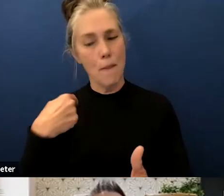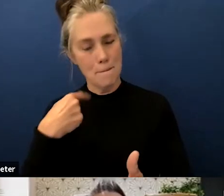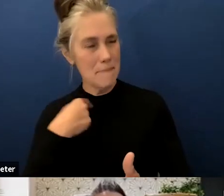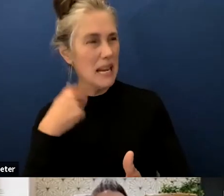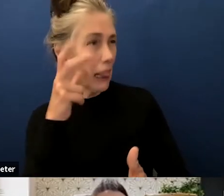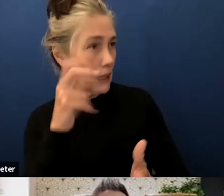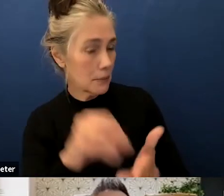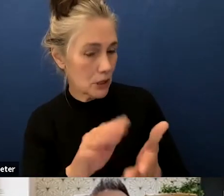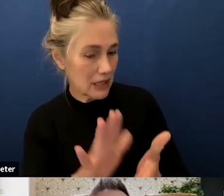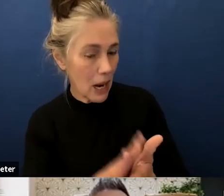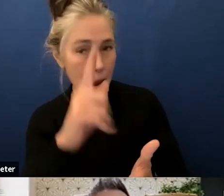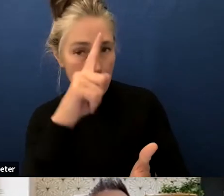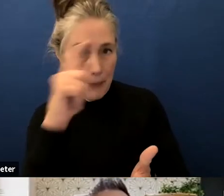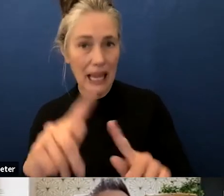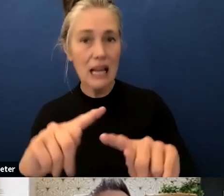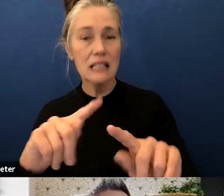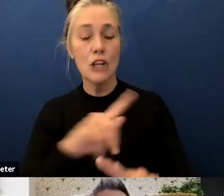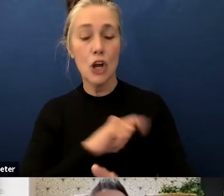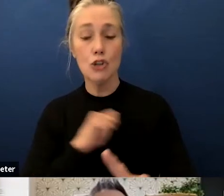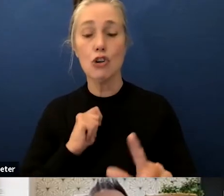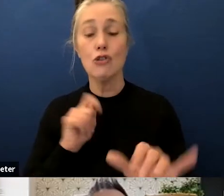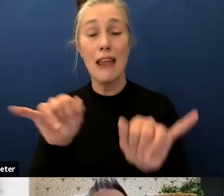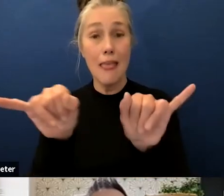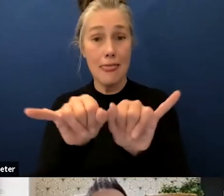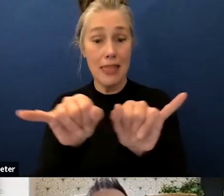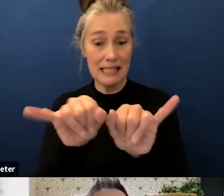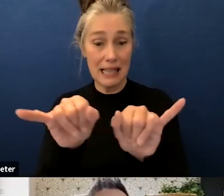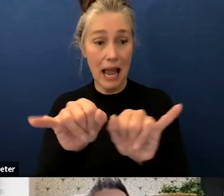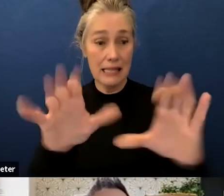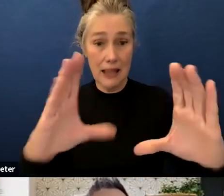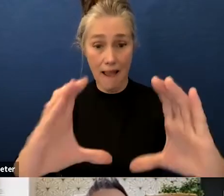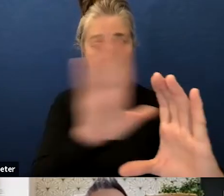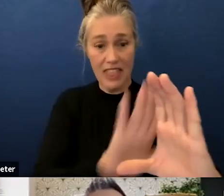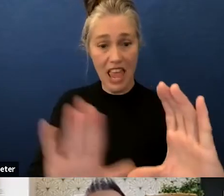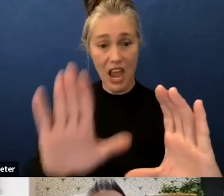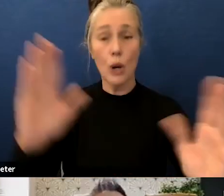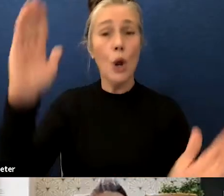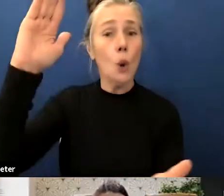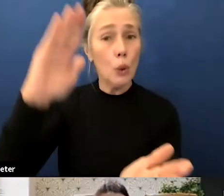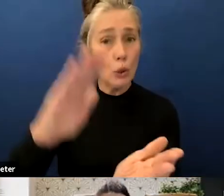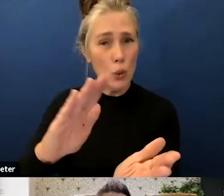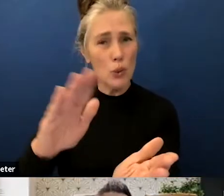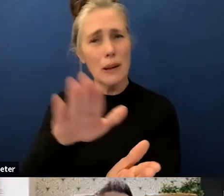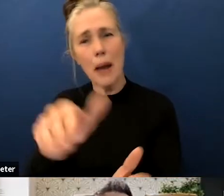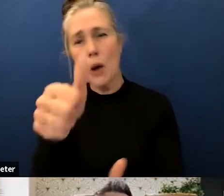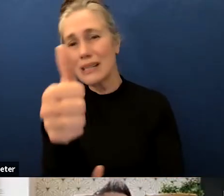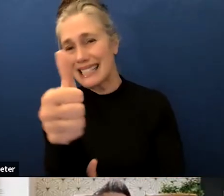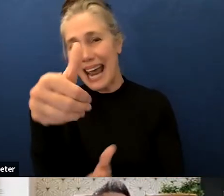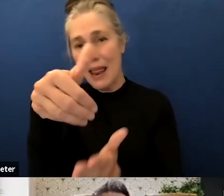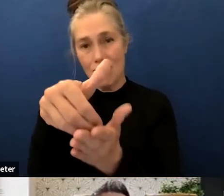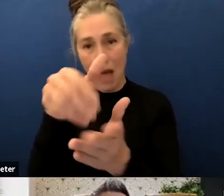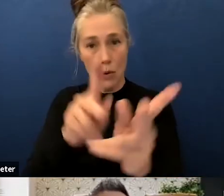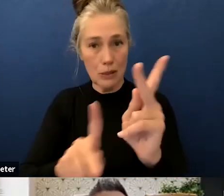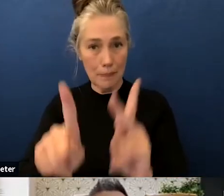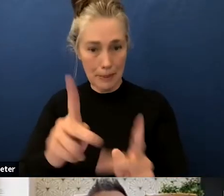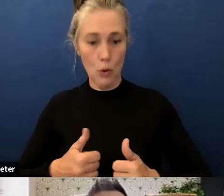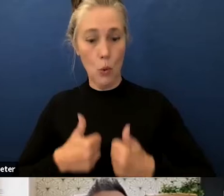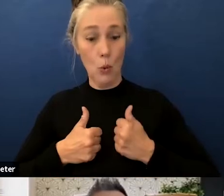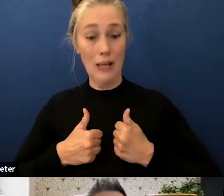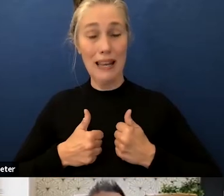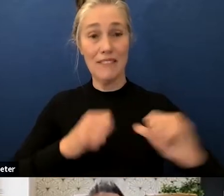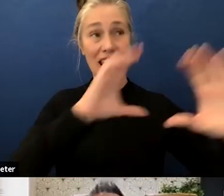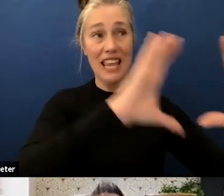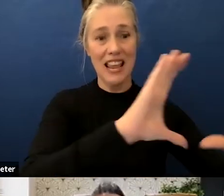sizes by about 10 000 people per voting area which they felt was a benefit to the district because um